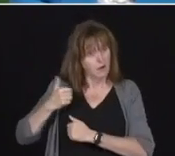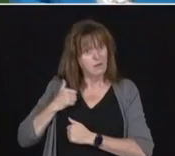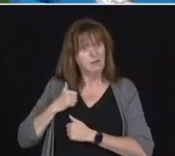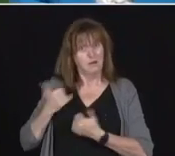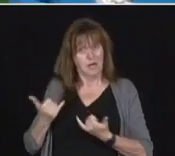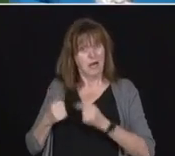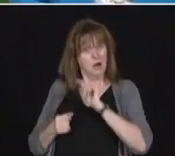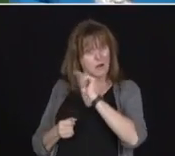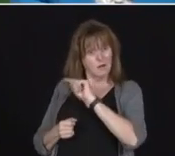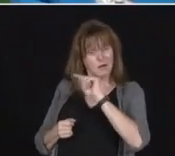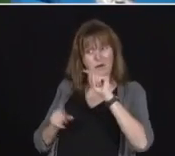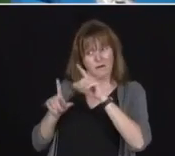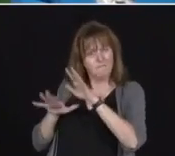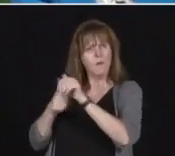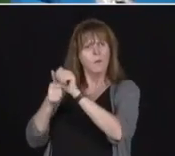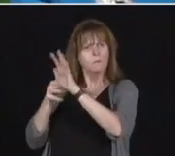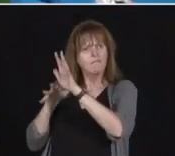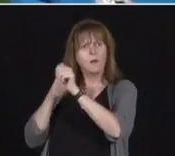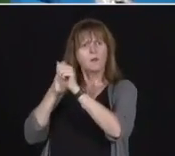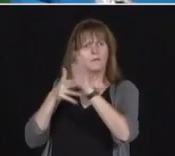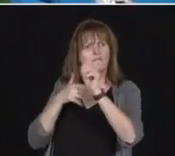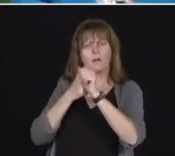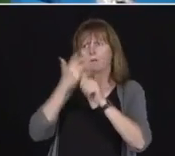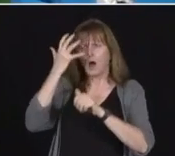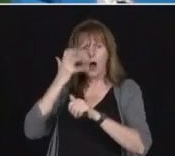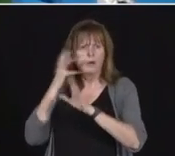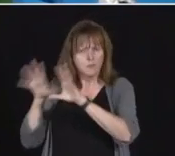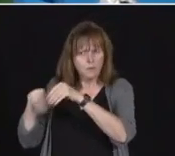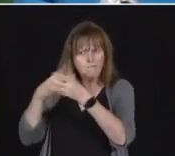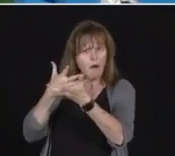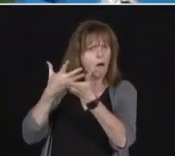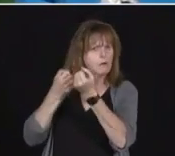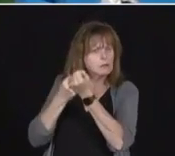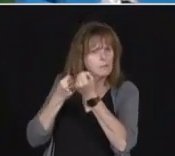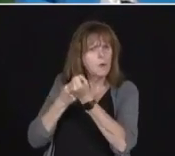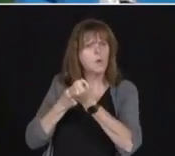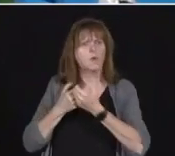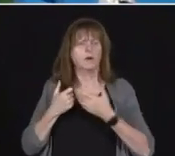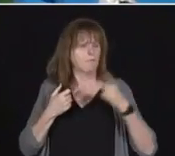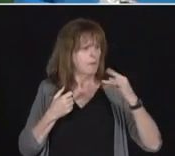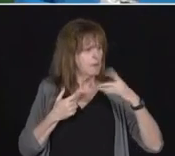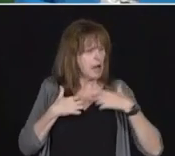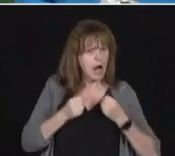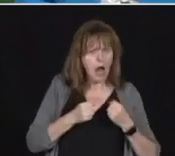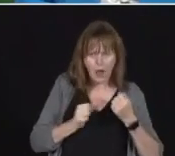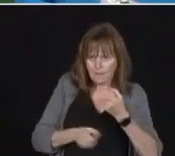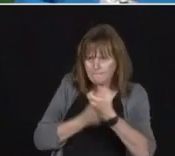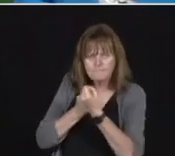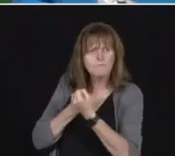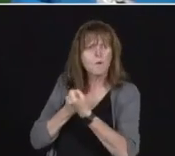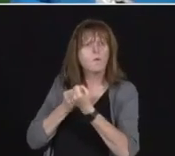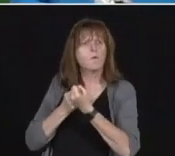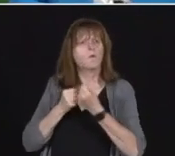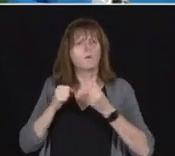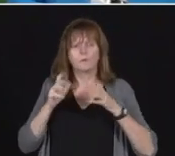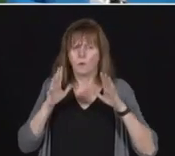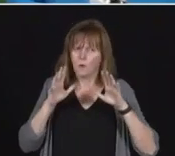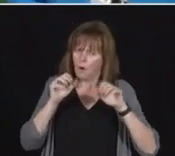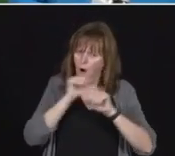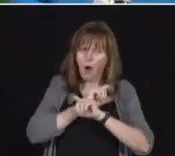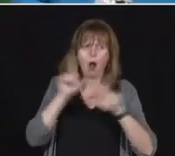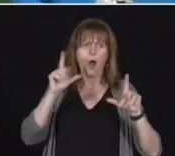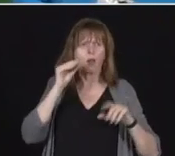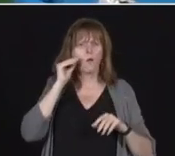are following up with hospital support and public health support as well. We want to make sure that we can get all of the homes into a green situation as soon as